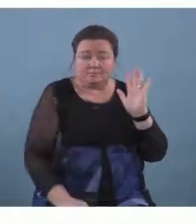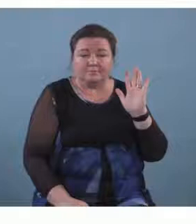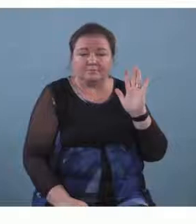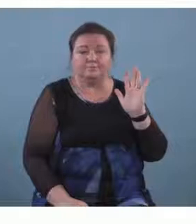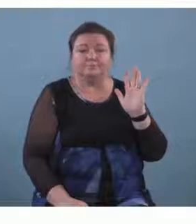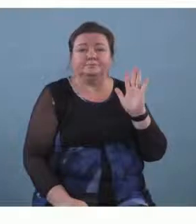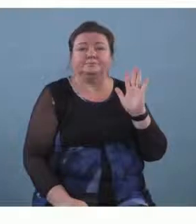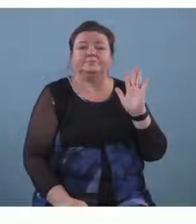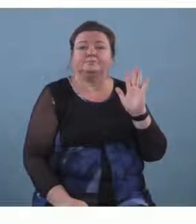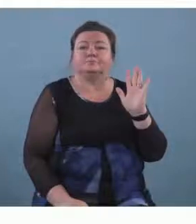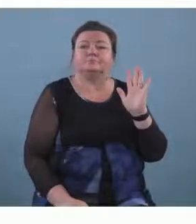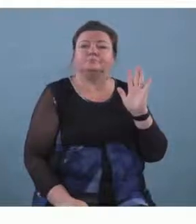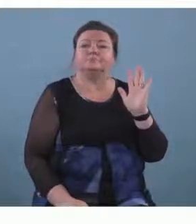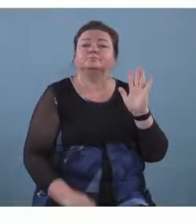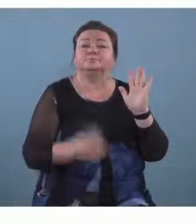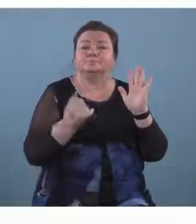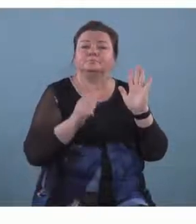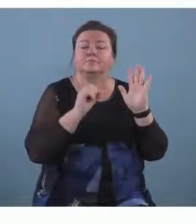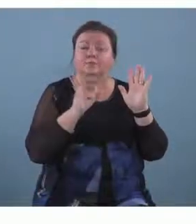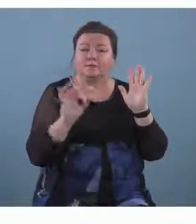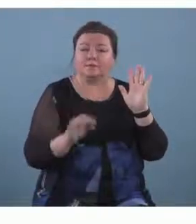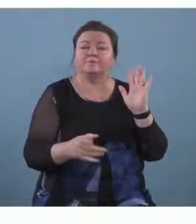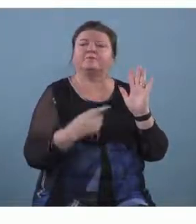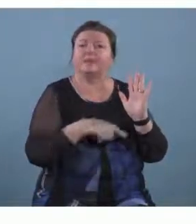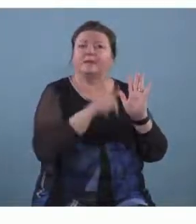box so i've picked this off now and i'm going to play it back